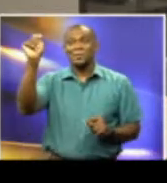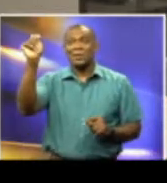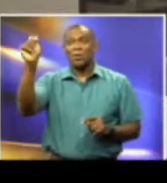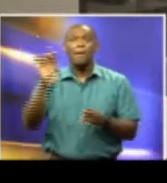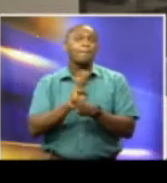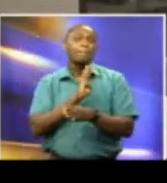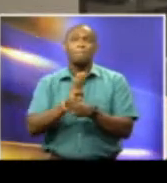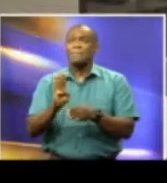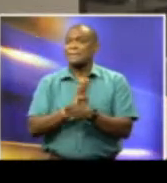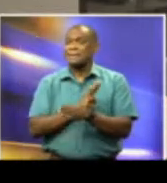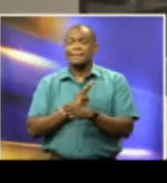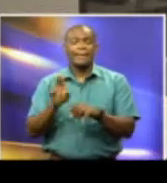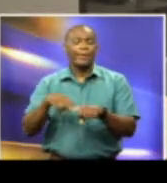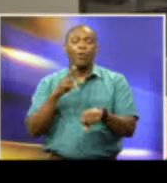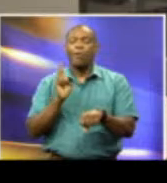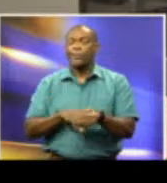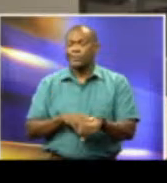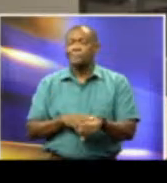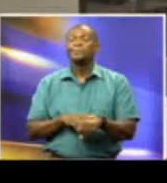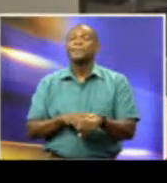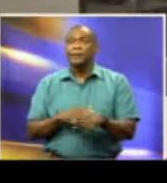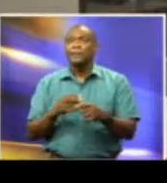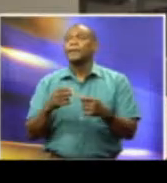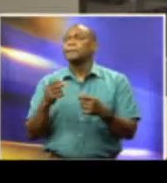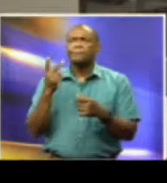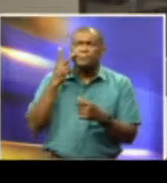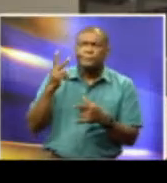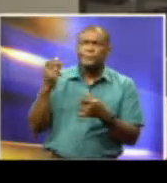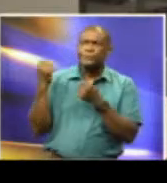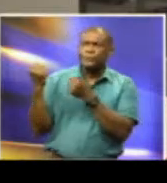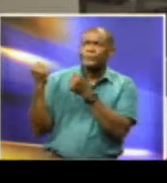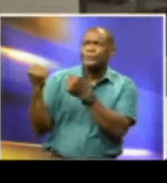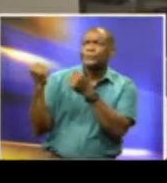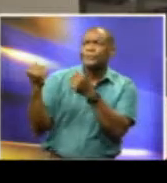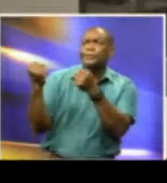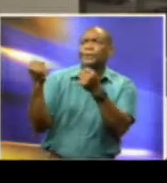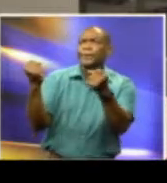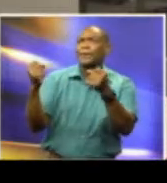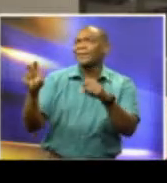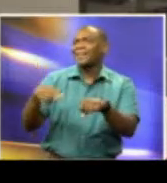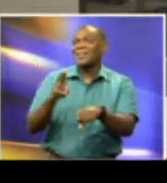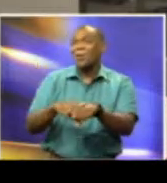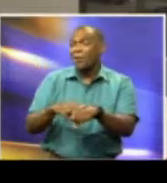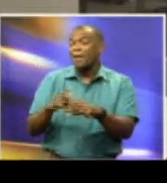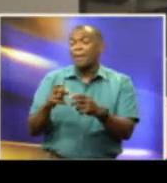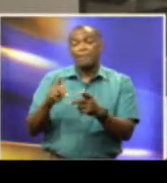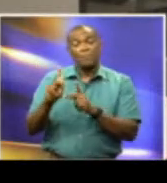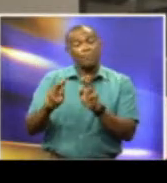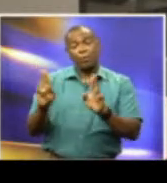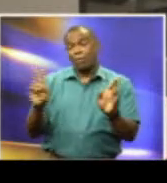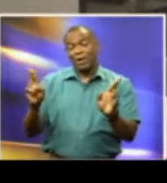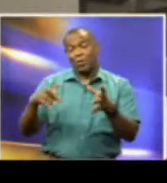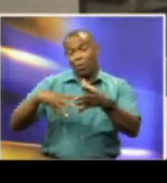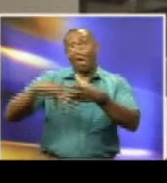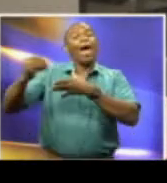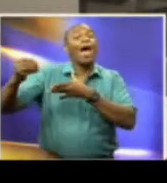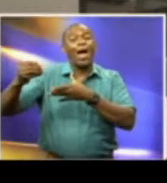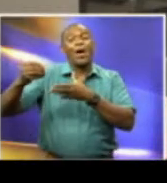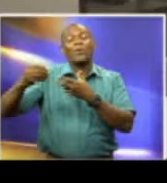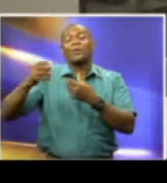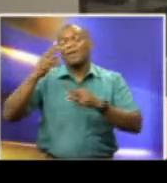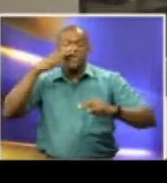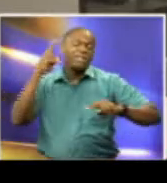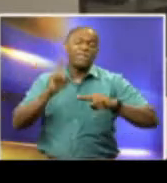There are cars along the stretch here in Scarborough, and people are just getting ready to go out and have a good time.